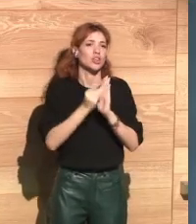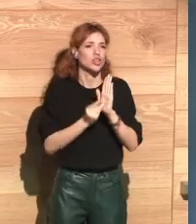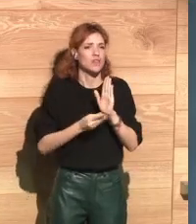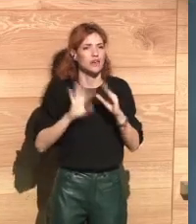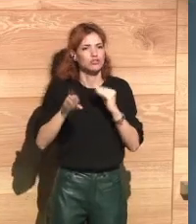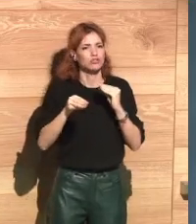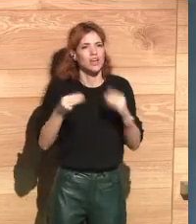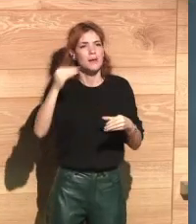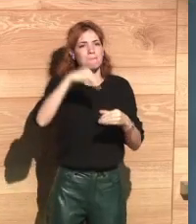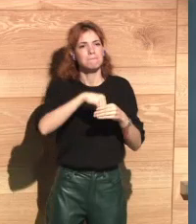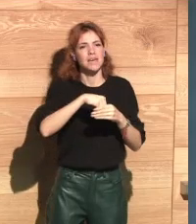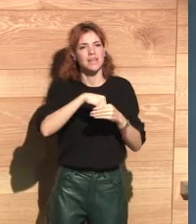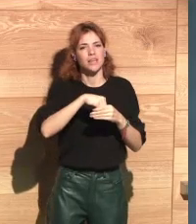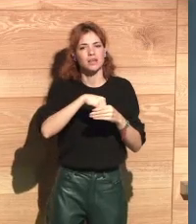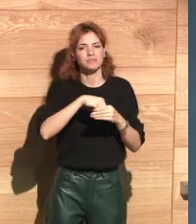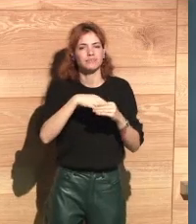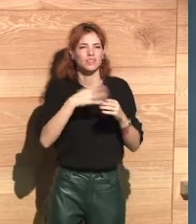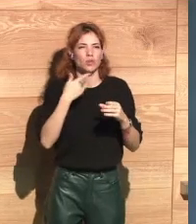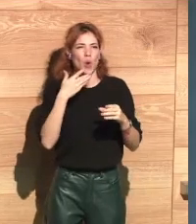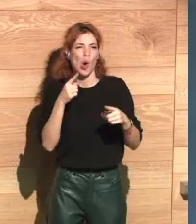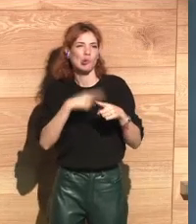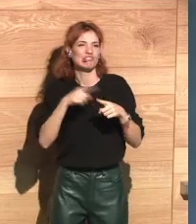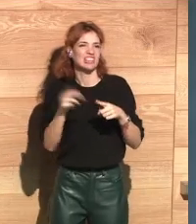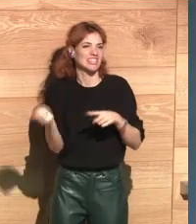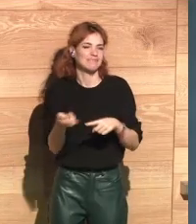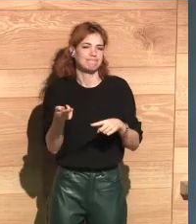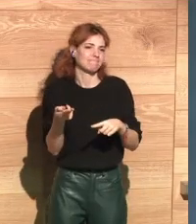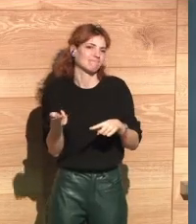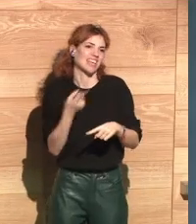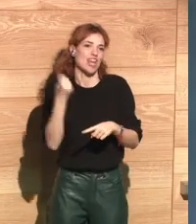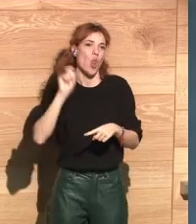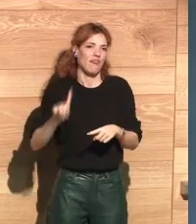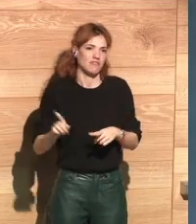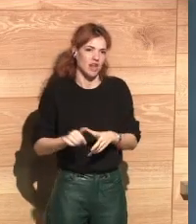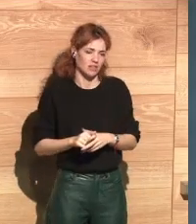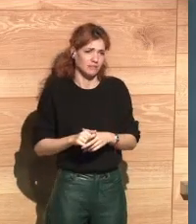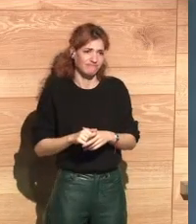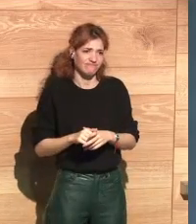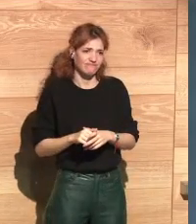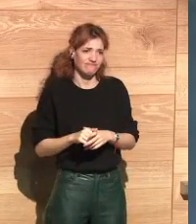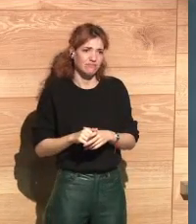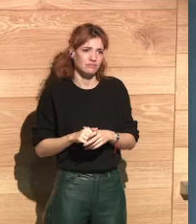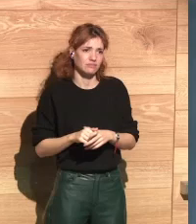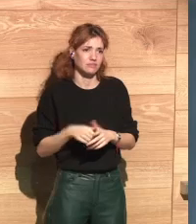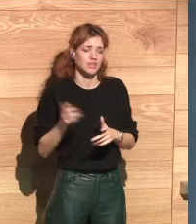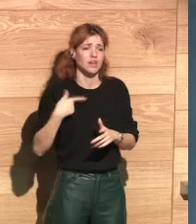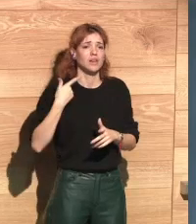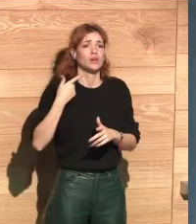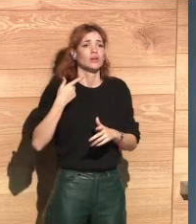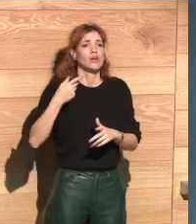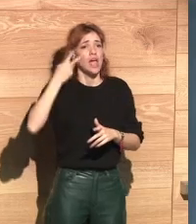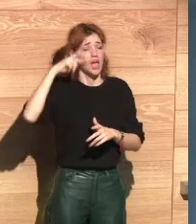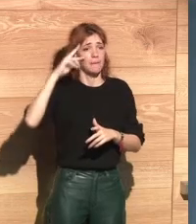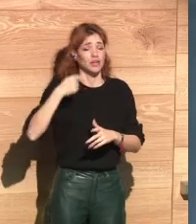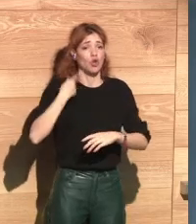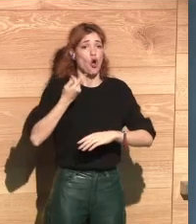the positive results that it can have. And I think there's a lot of unnecessary noise. Many experts told